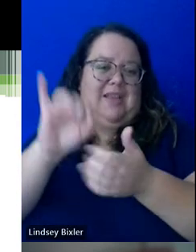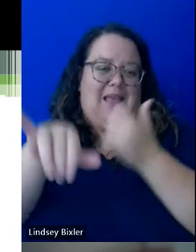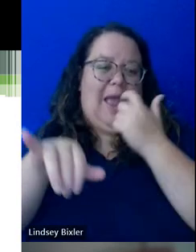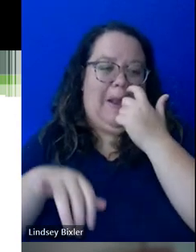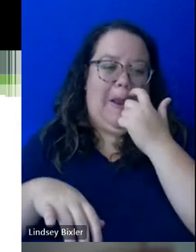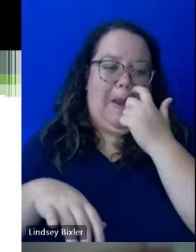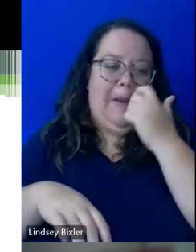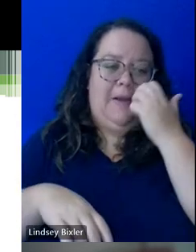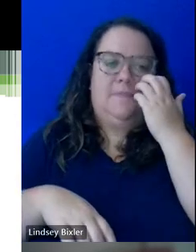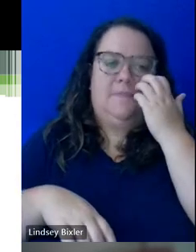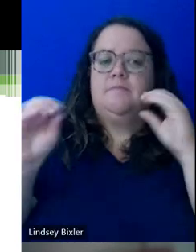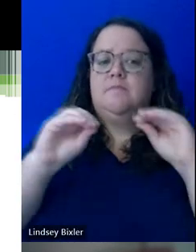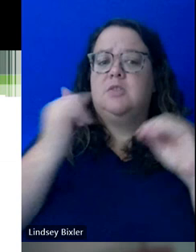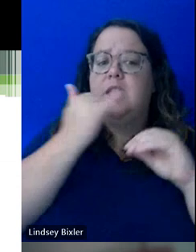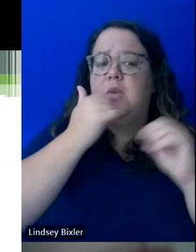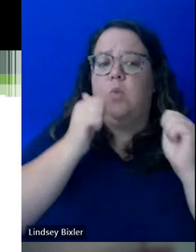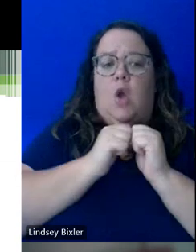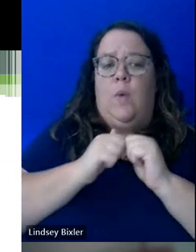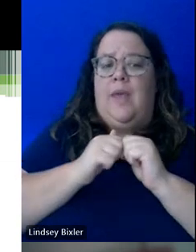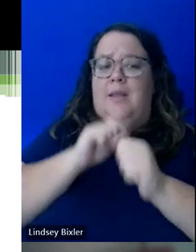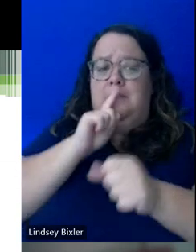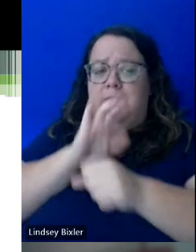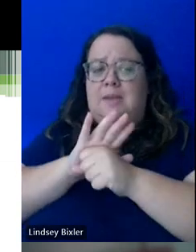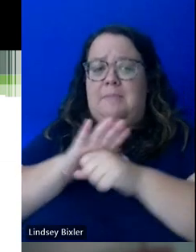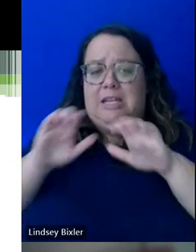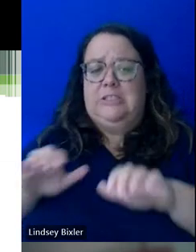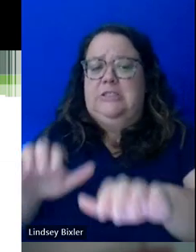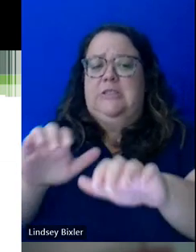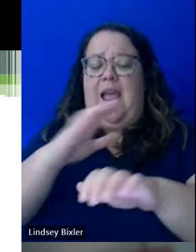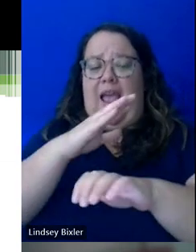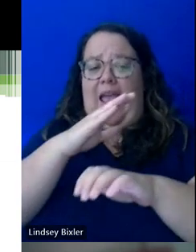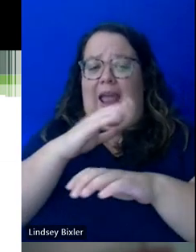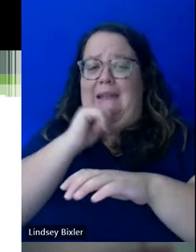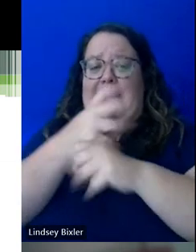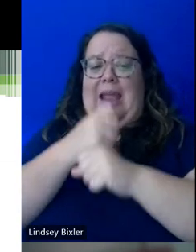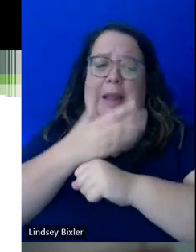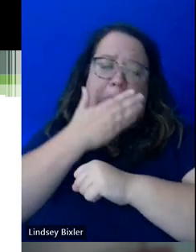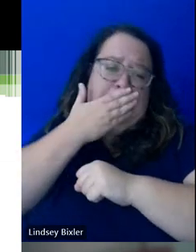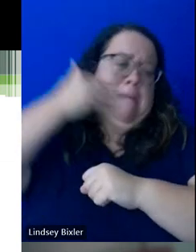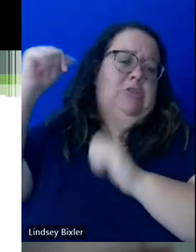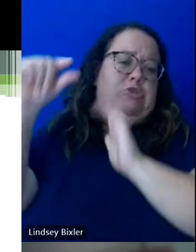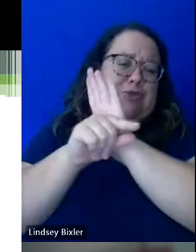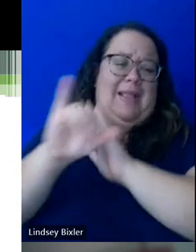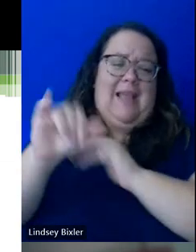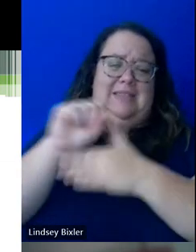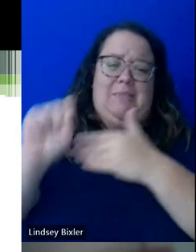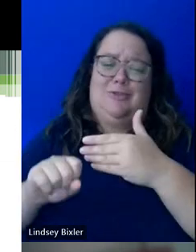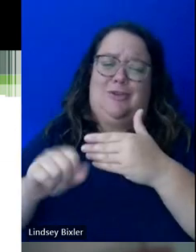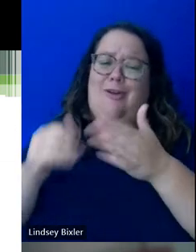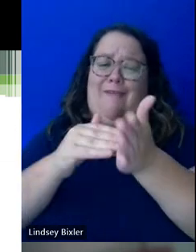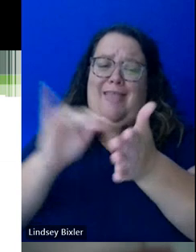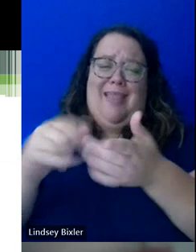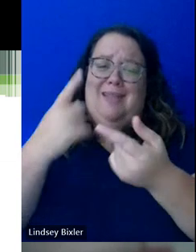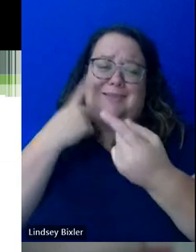there's nothing wrong with putting a lot of effort into a course and not getting the, you know, the best grade that you got that semester. That's just often how it works